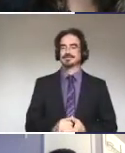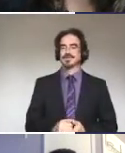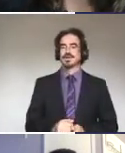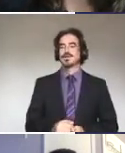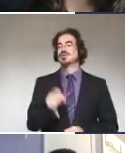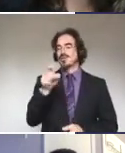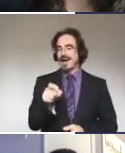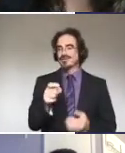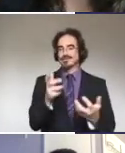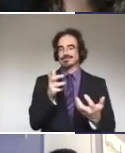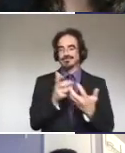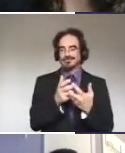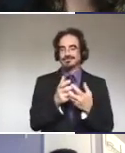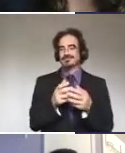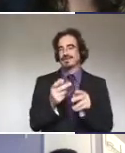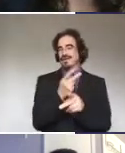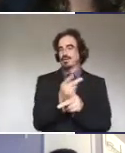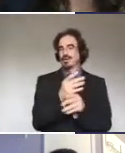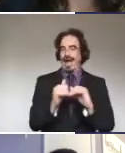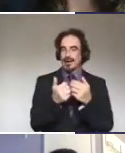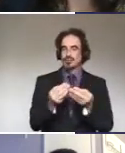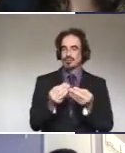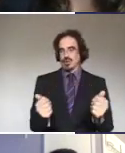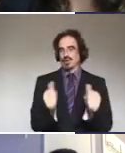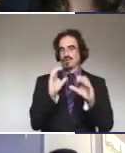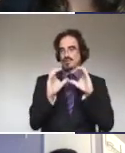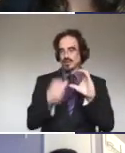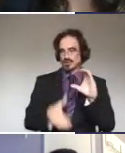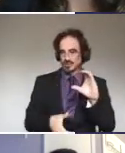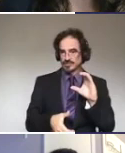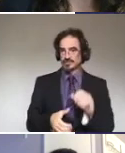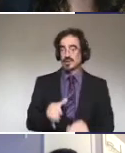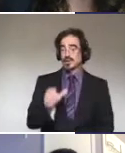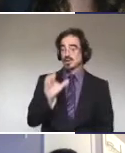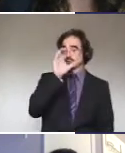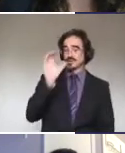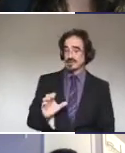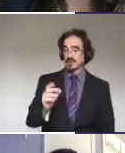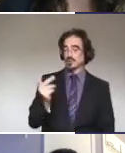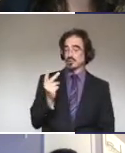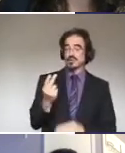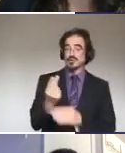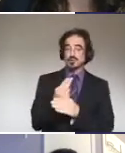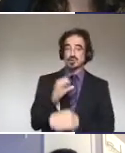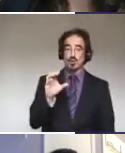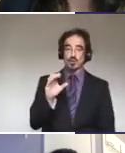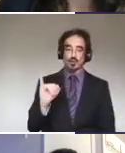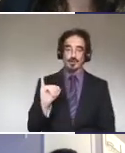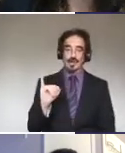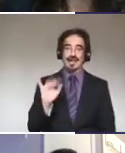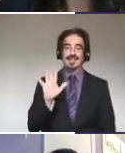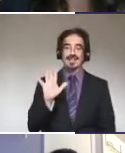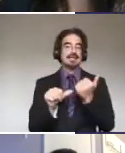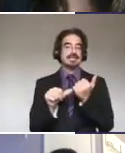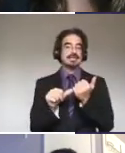of the solution in communication with that. Christina and I use cochlear implants. That's assistive devices,